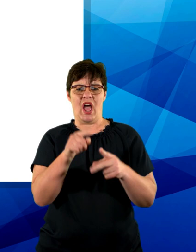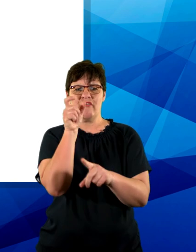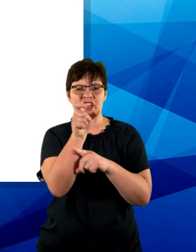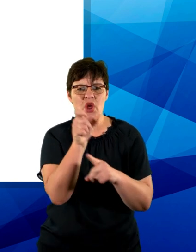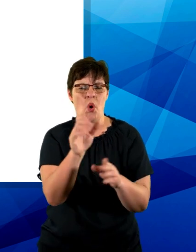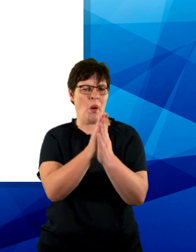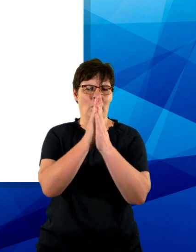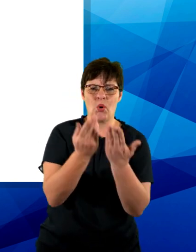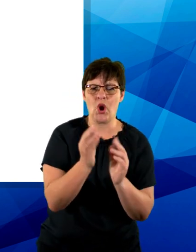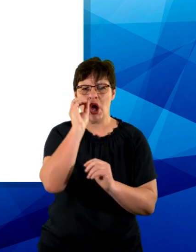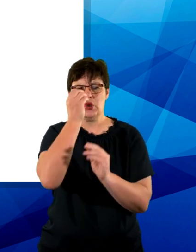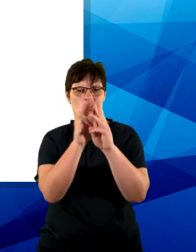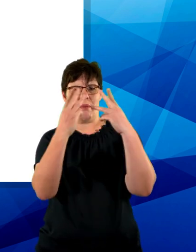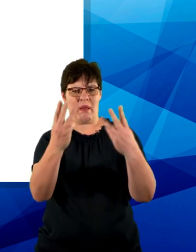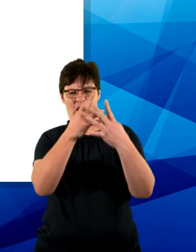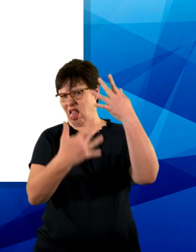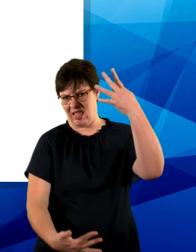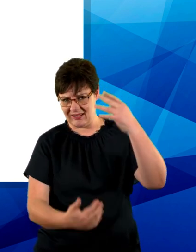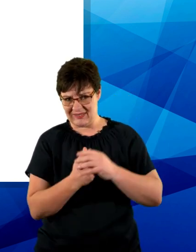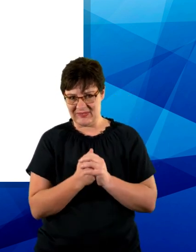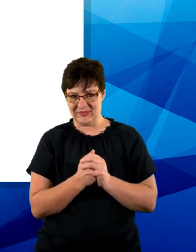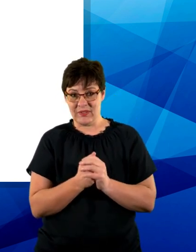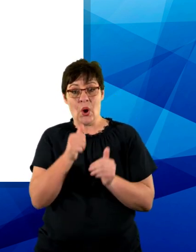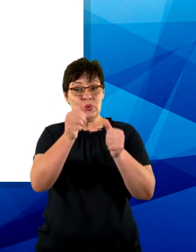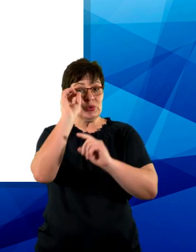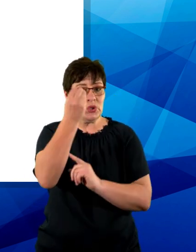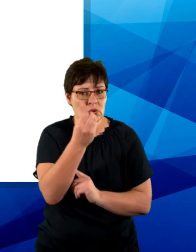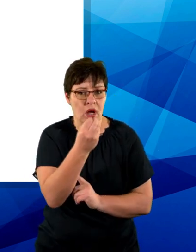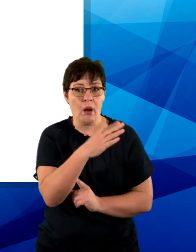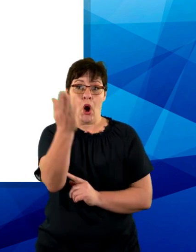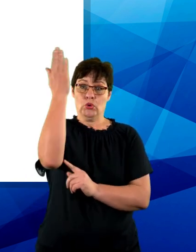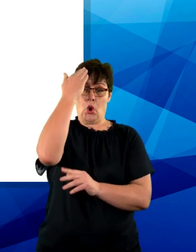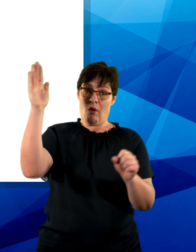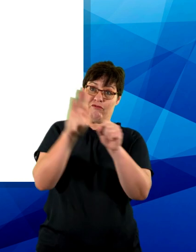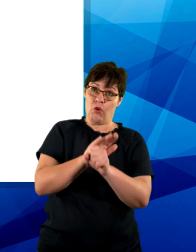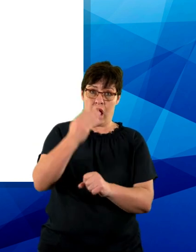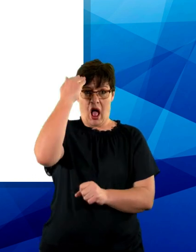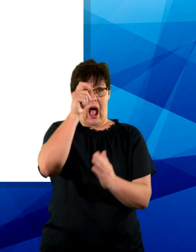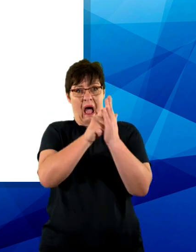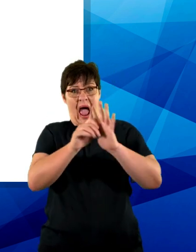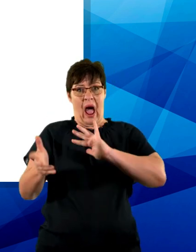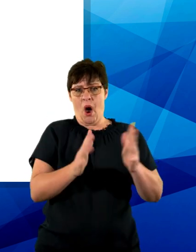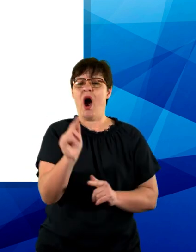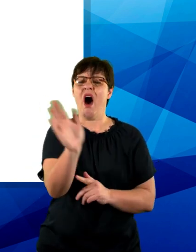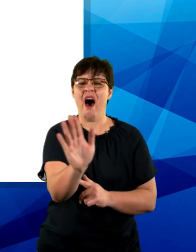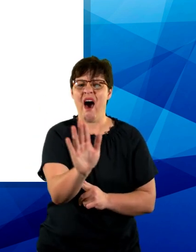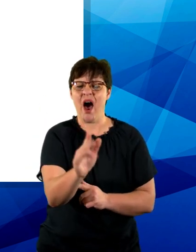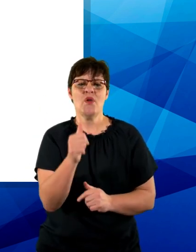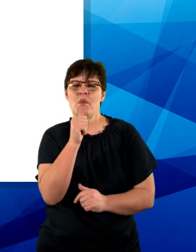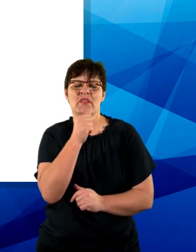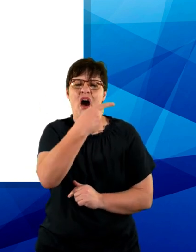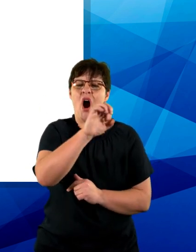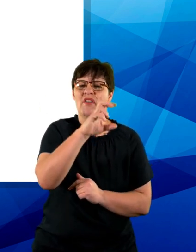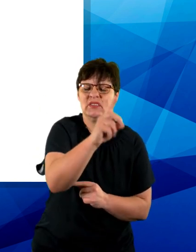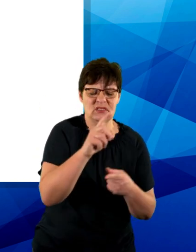and newspaper articles, among others. The good news is you do not need to know these formats by heart. Whether it is Harvard,